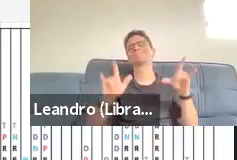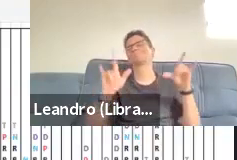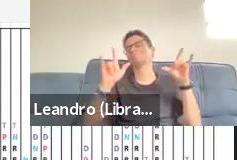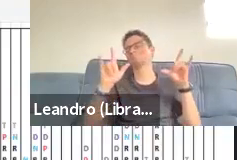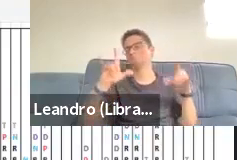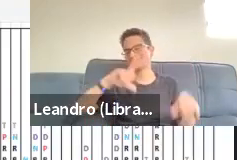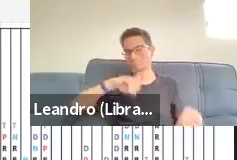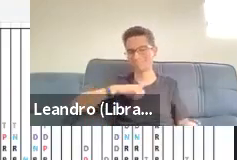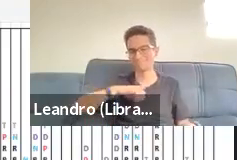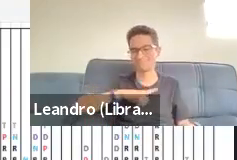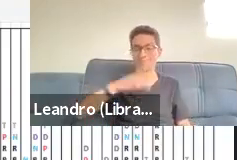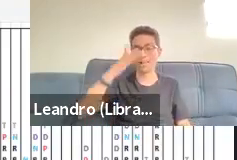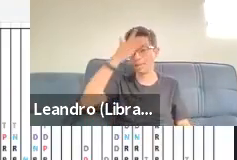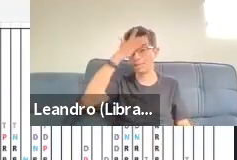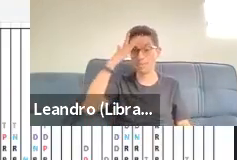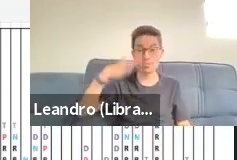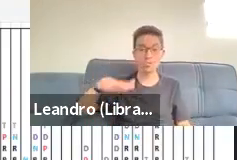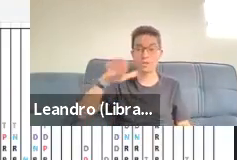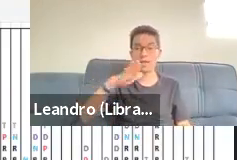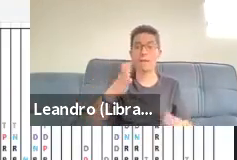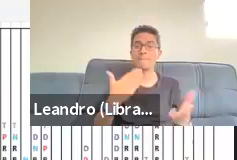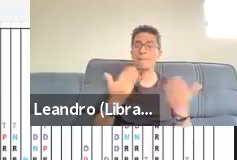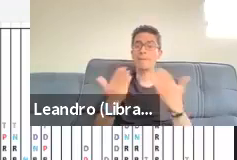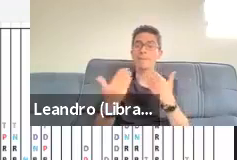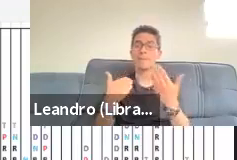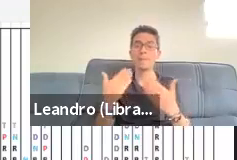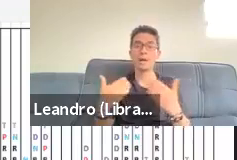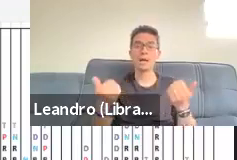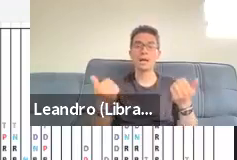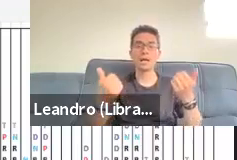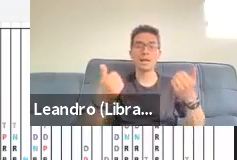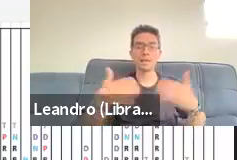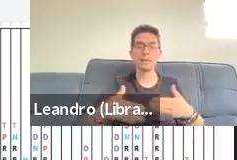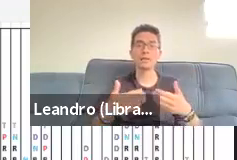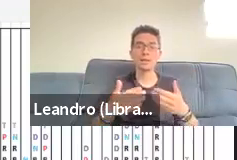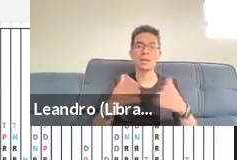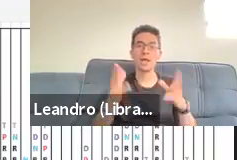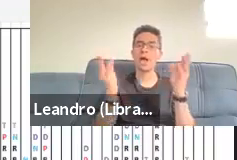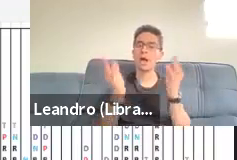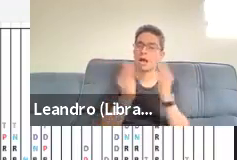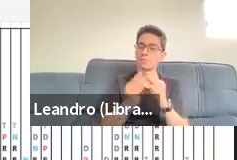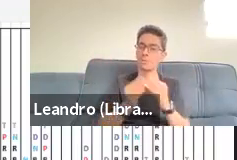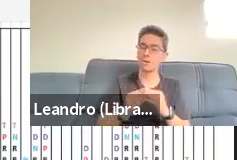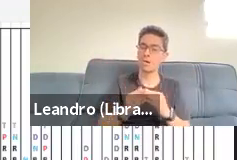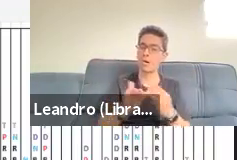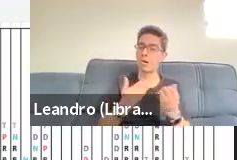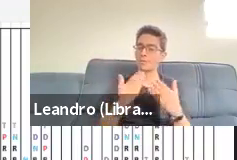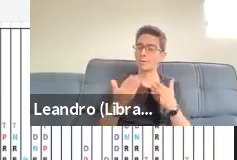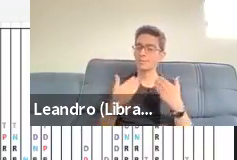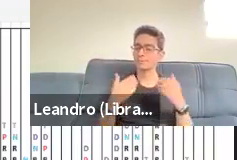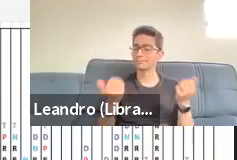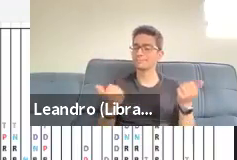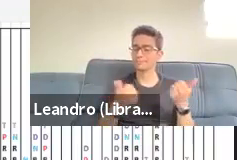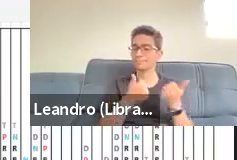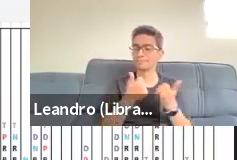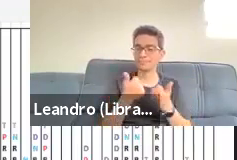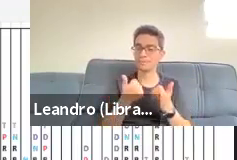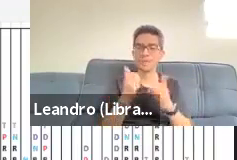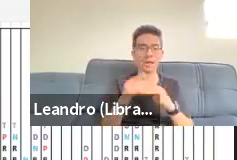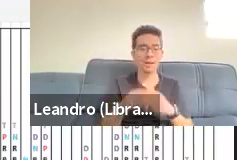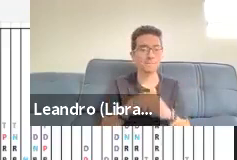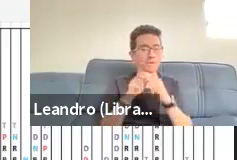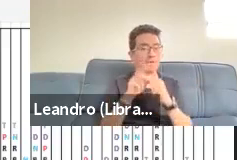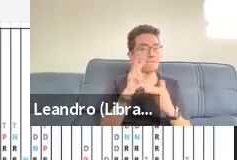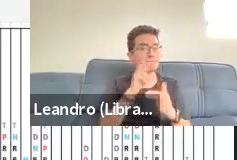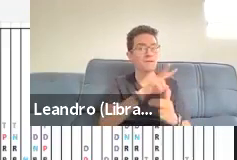to simplify talk and clinical interaction and I'm going, but this is this, this is what our patients are dealing with on the day to day basis. This is what everyday talk